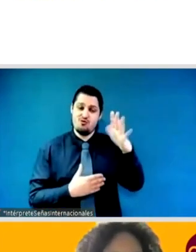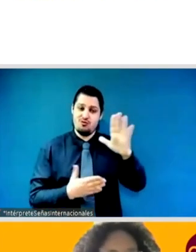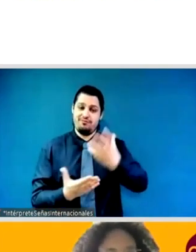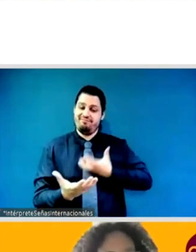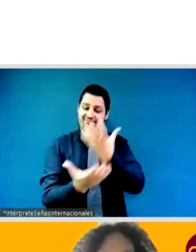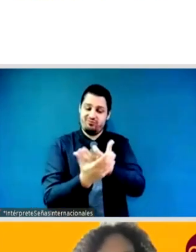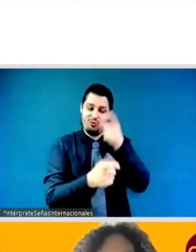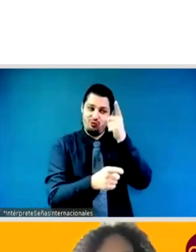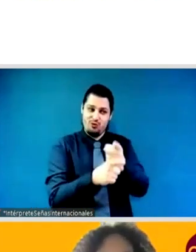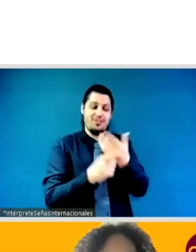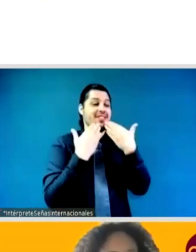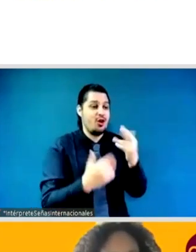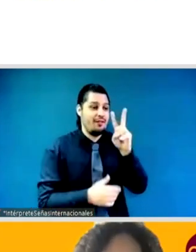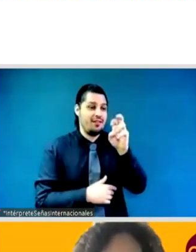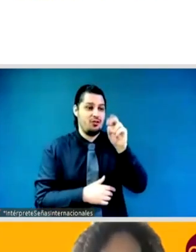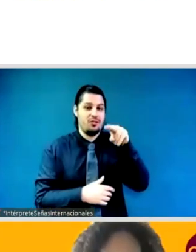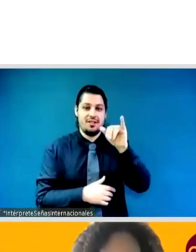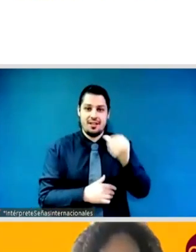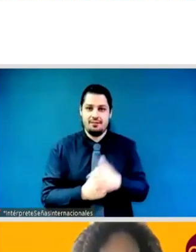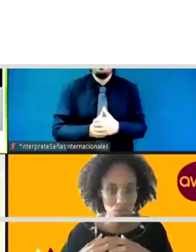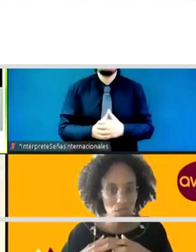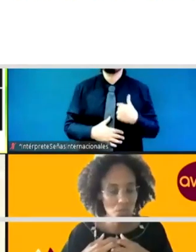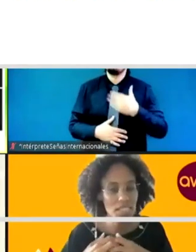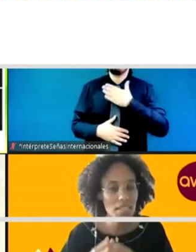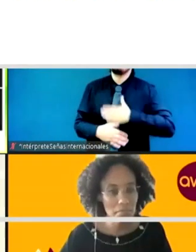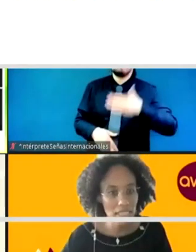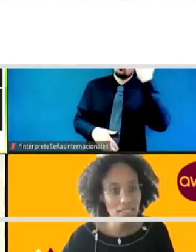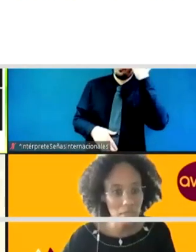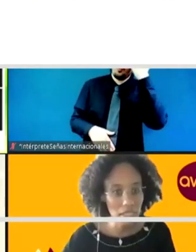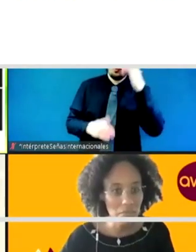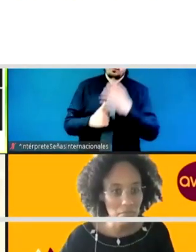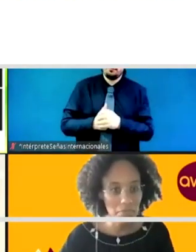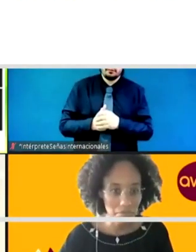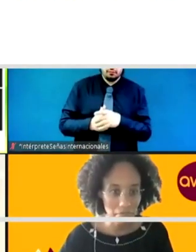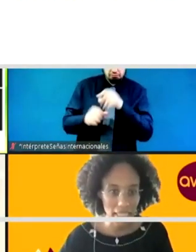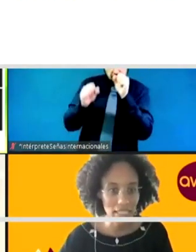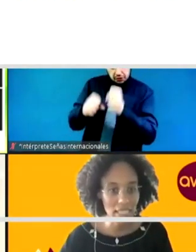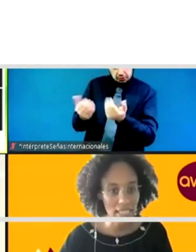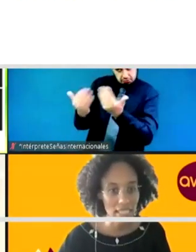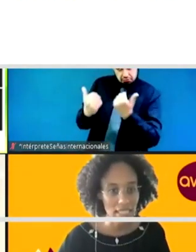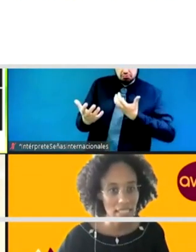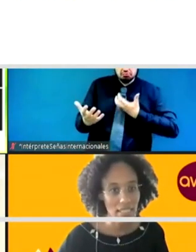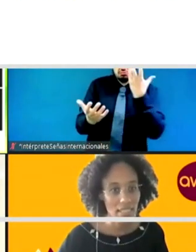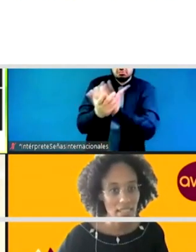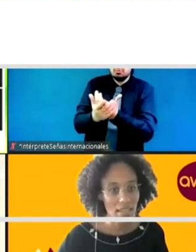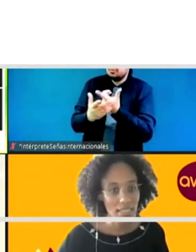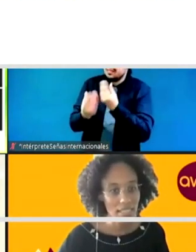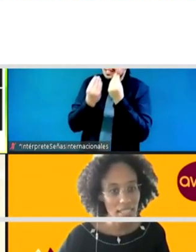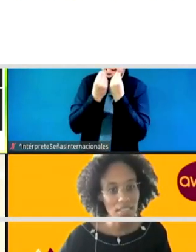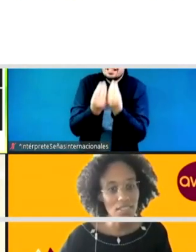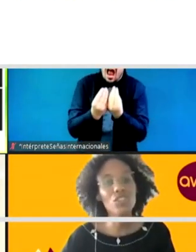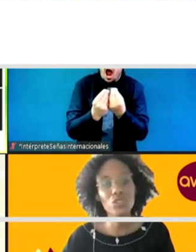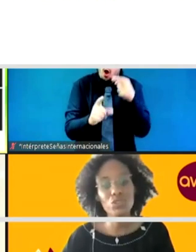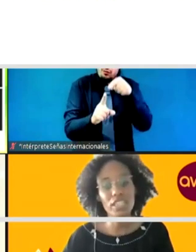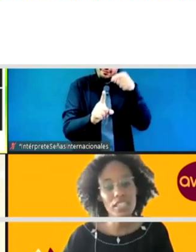could share with the audience what they can do to contribute what does it mean to be a commitment maker here can i turn